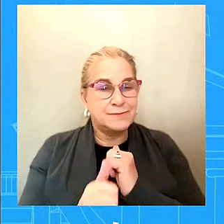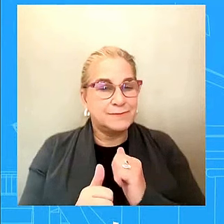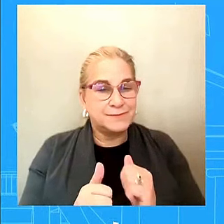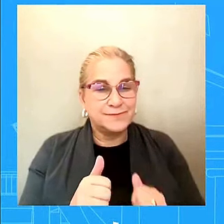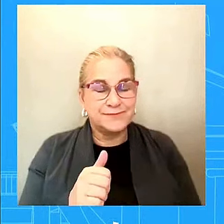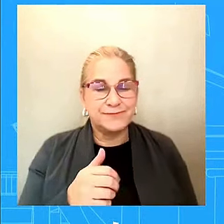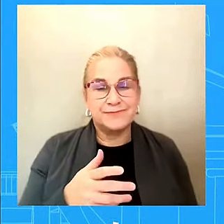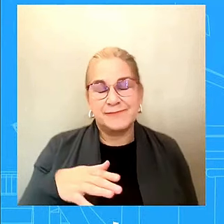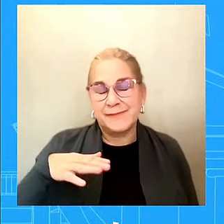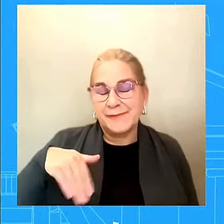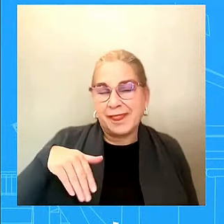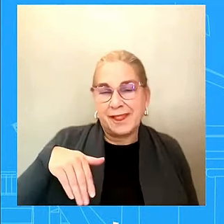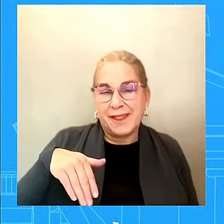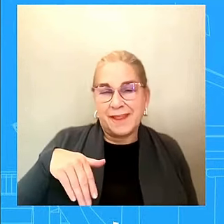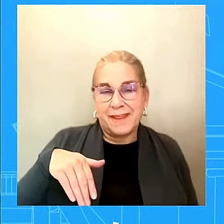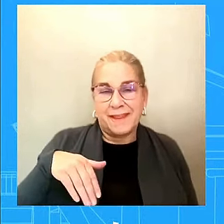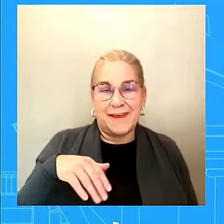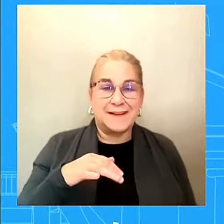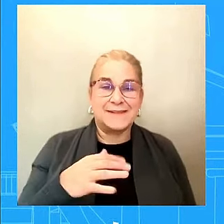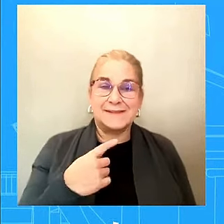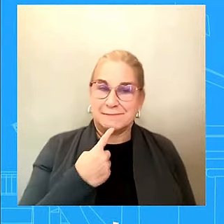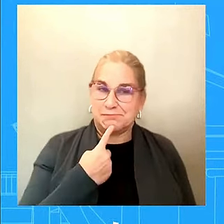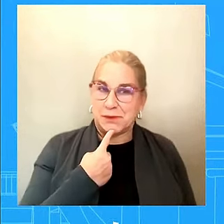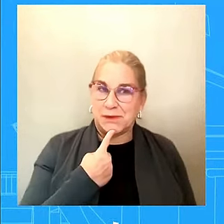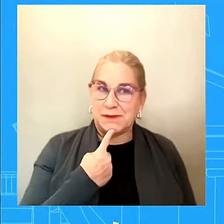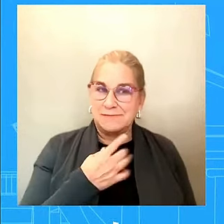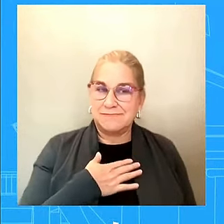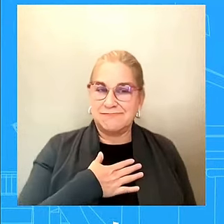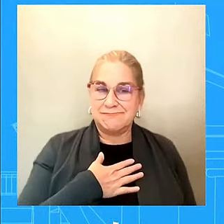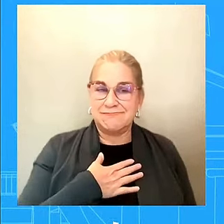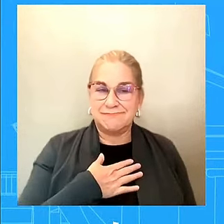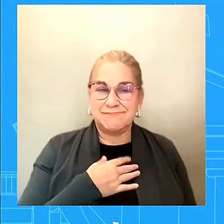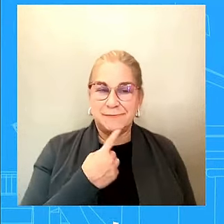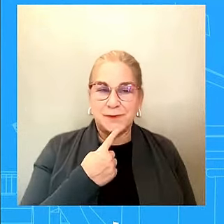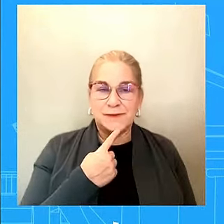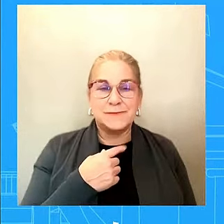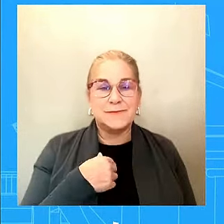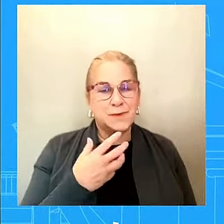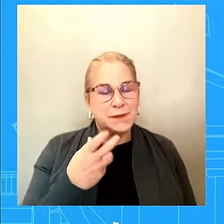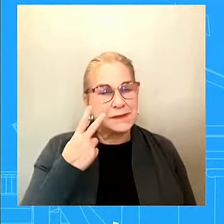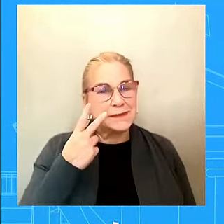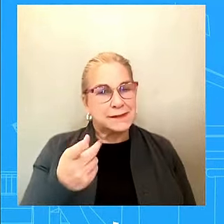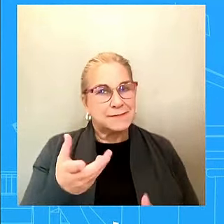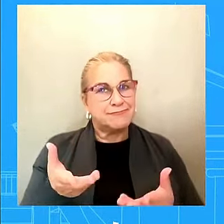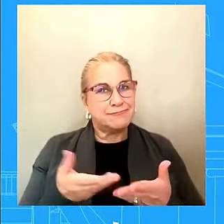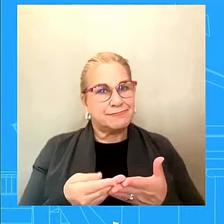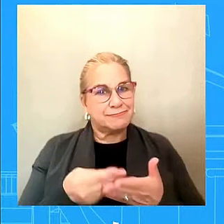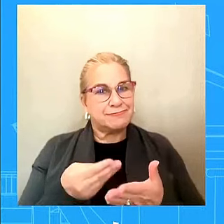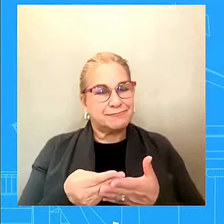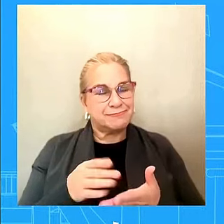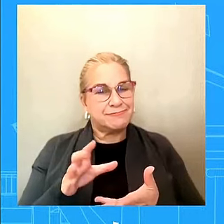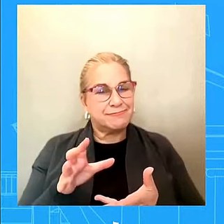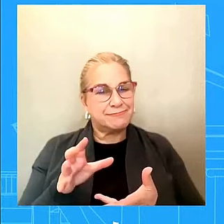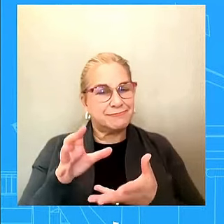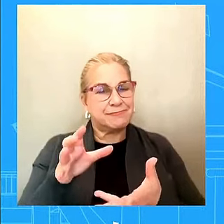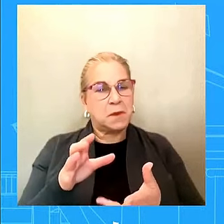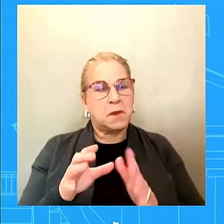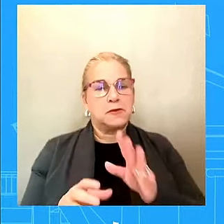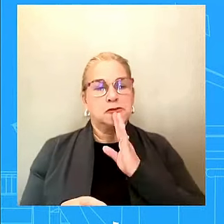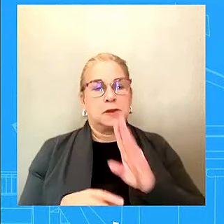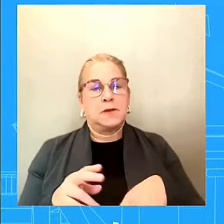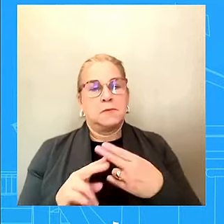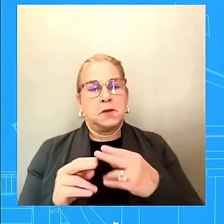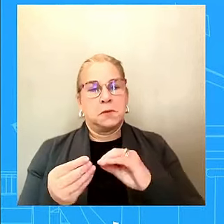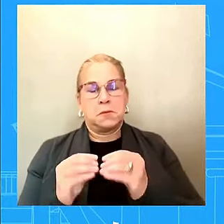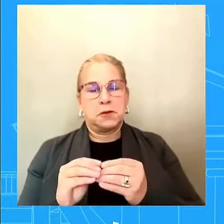and so what we want to see, I'm not going to put a number to it that is something that's going to be worked out. Uh, what we want to see is Congress, when they come